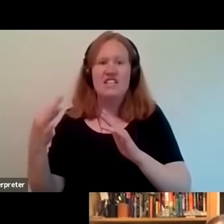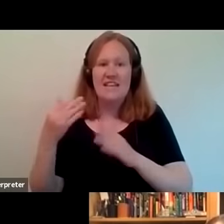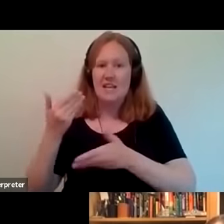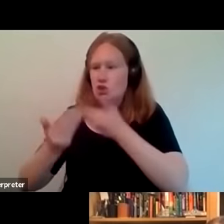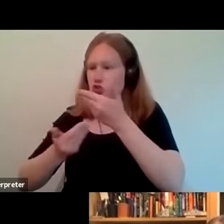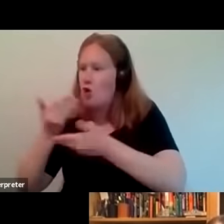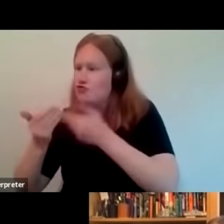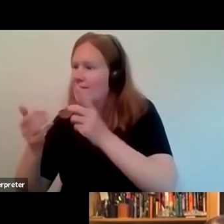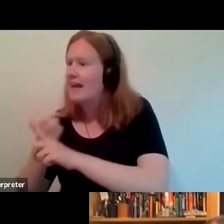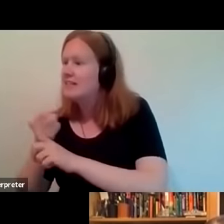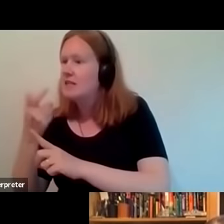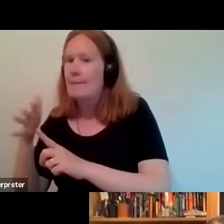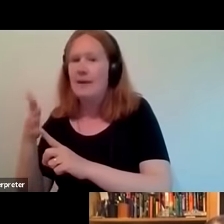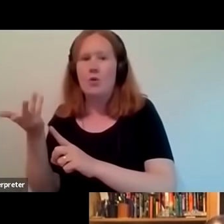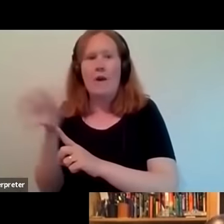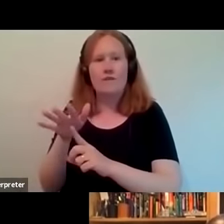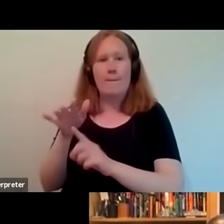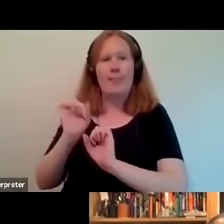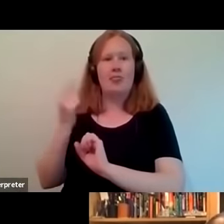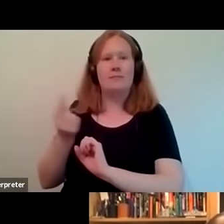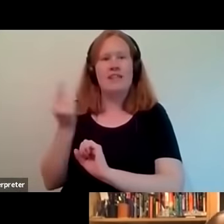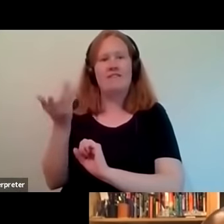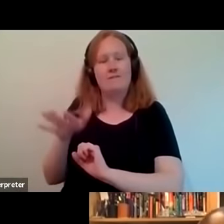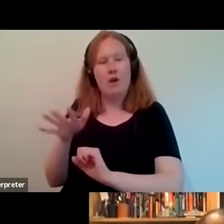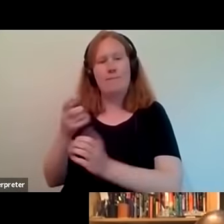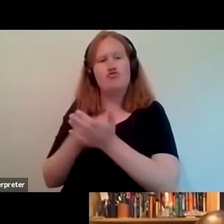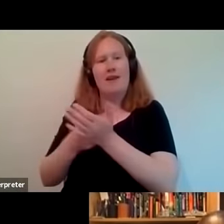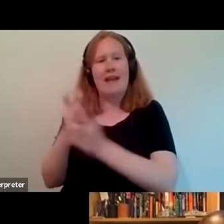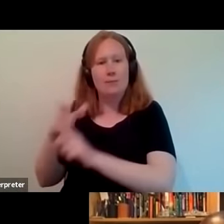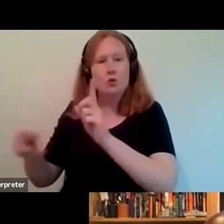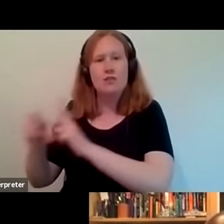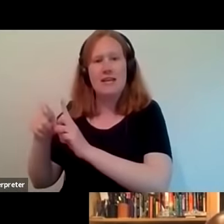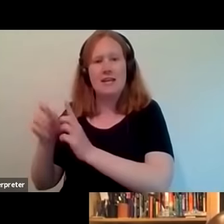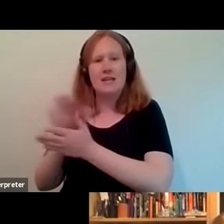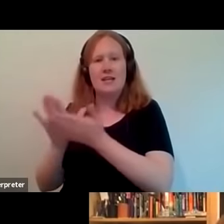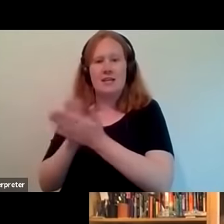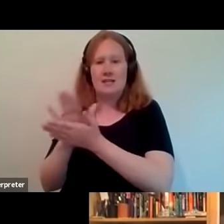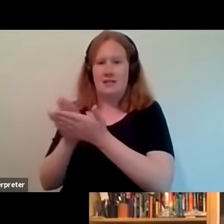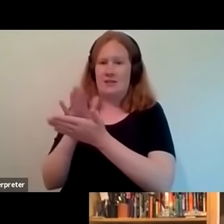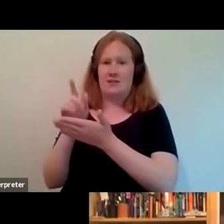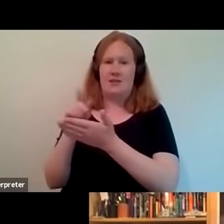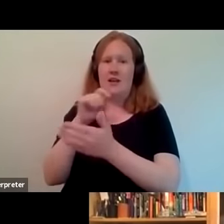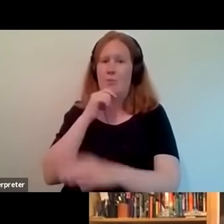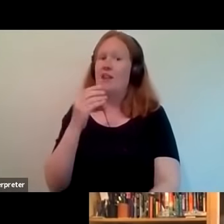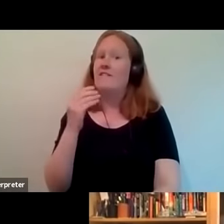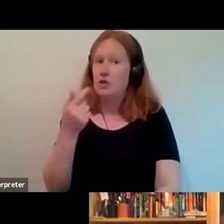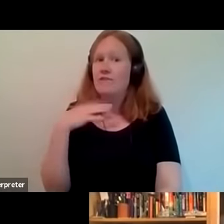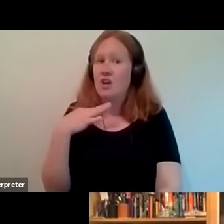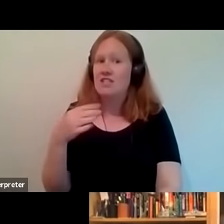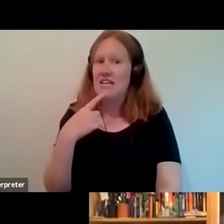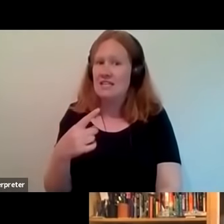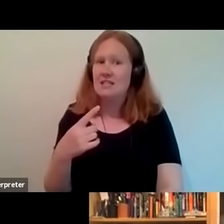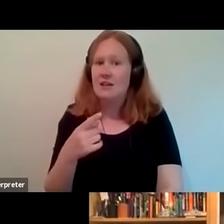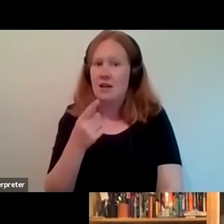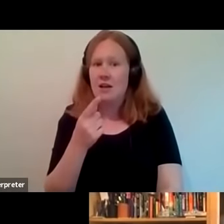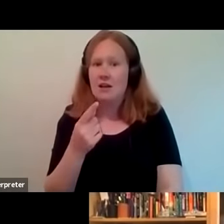come from the regular community um and so some of them might you know i'm going to give a shout out to a couple of them that might be on